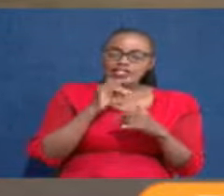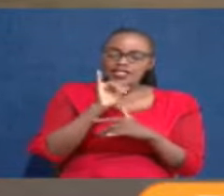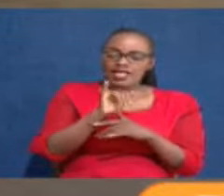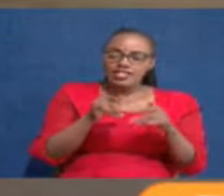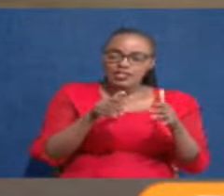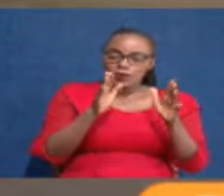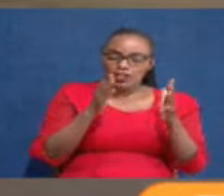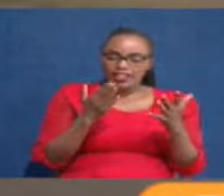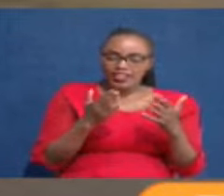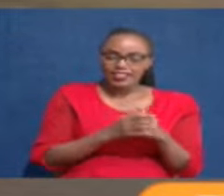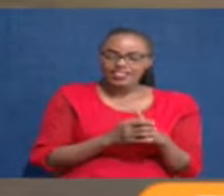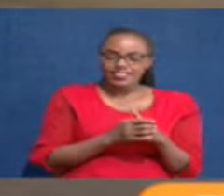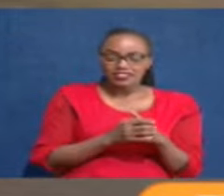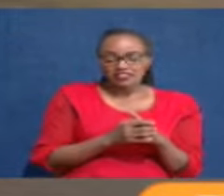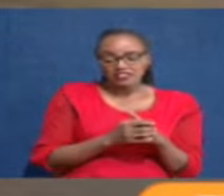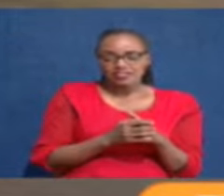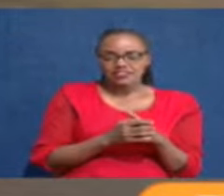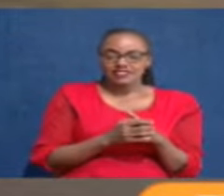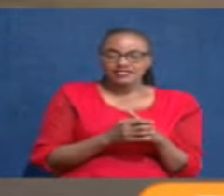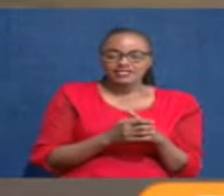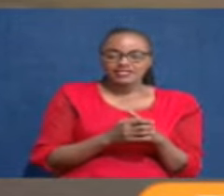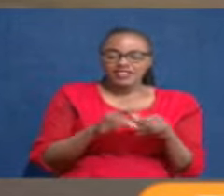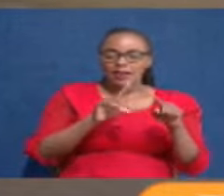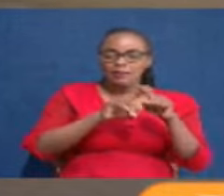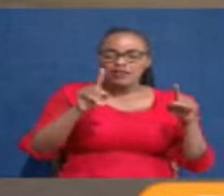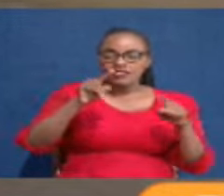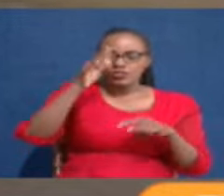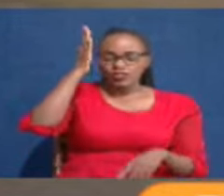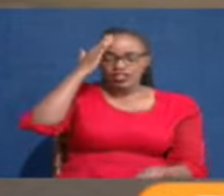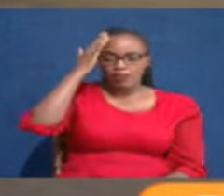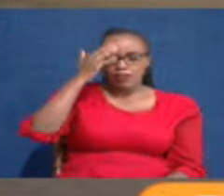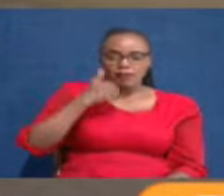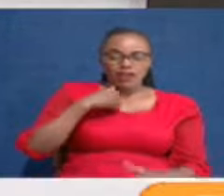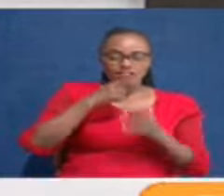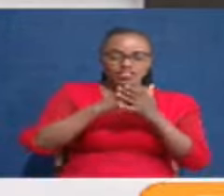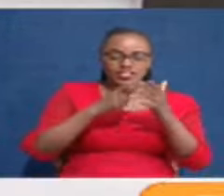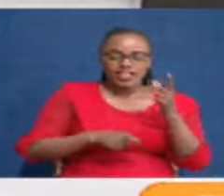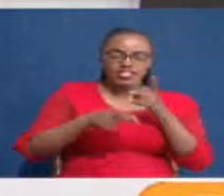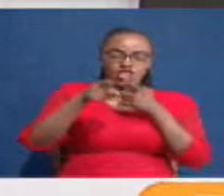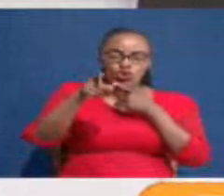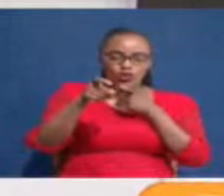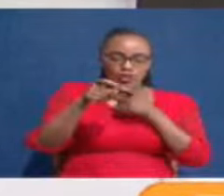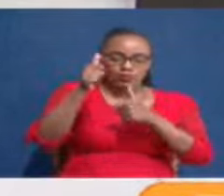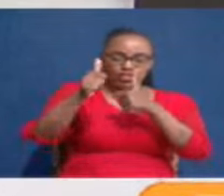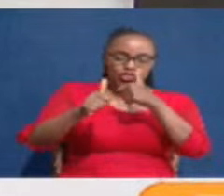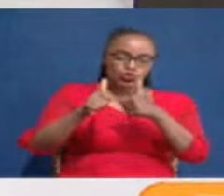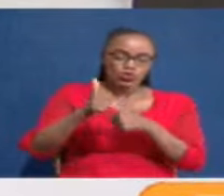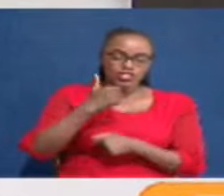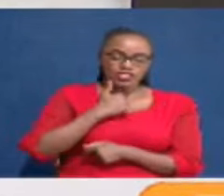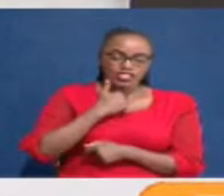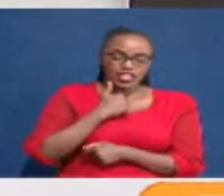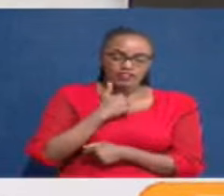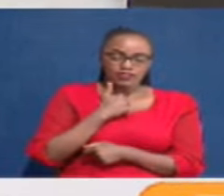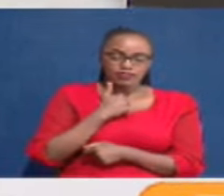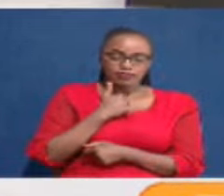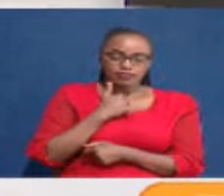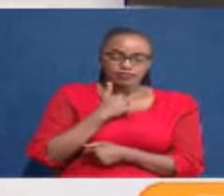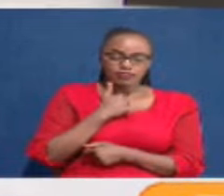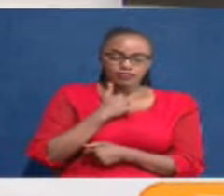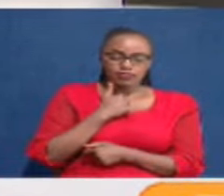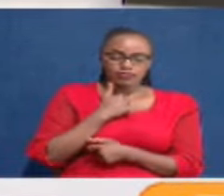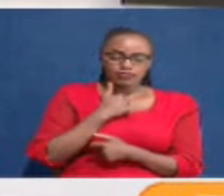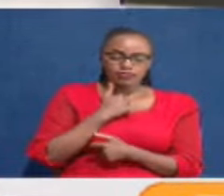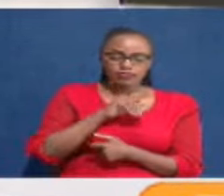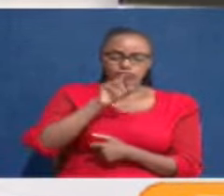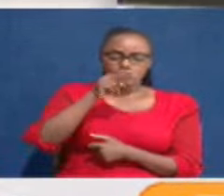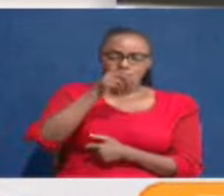it. think about it. Because was a new tax ban that was introduced, 32.5%, and then 35%,